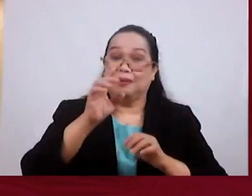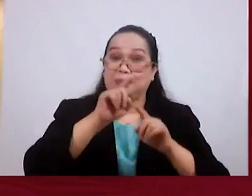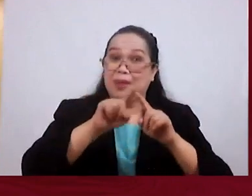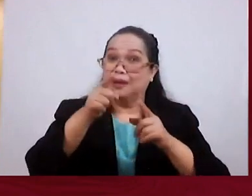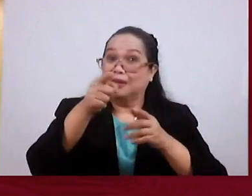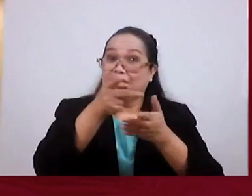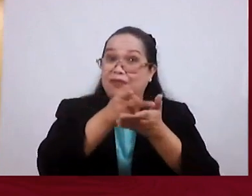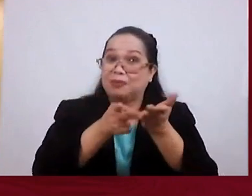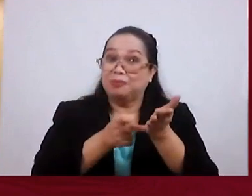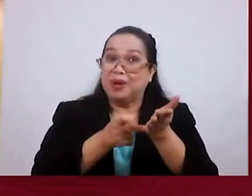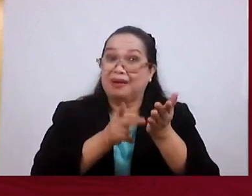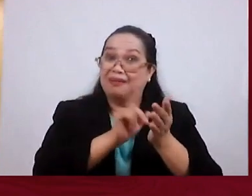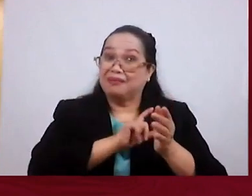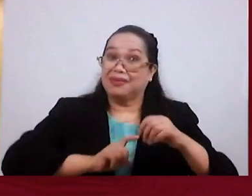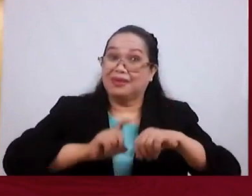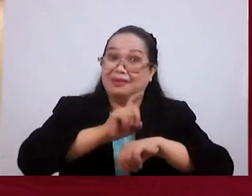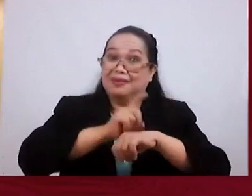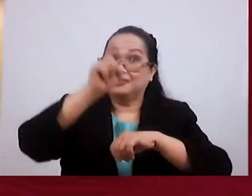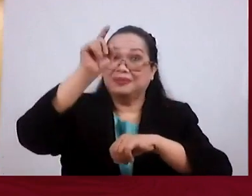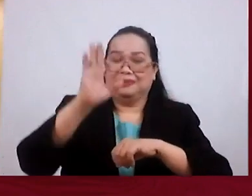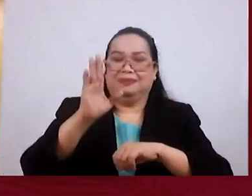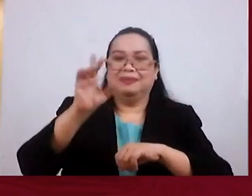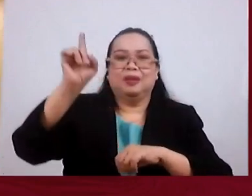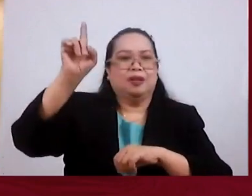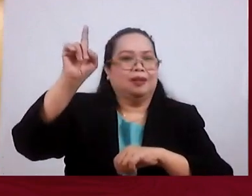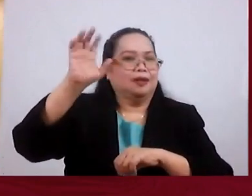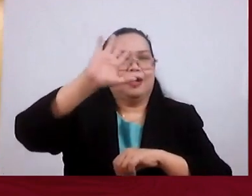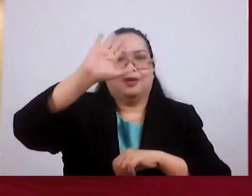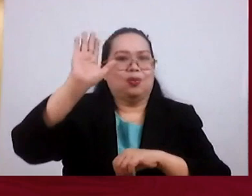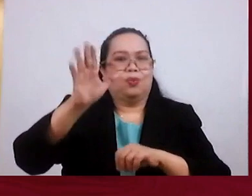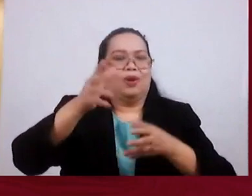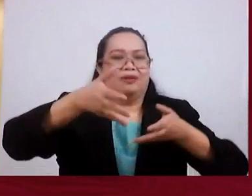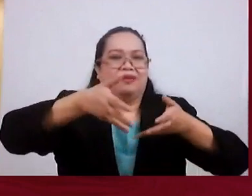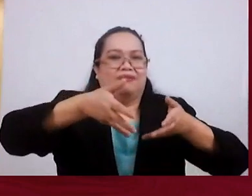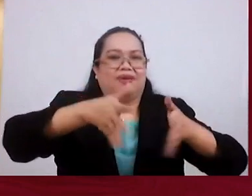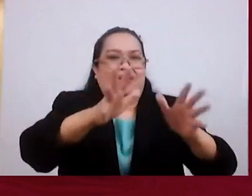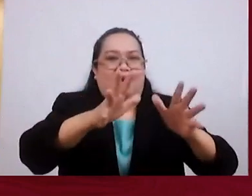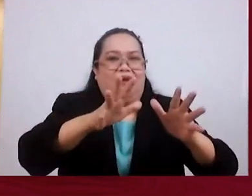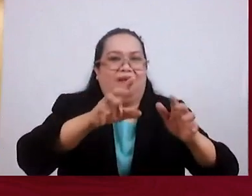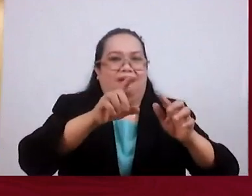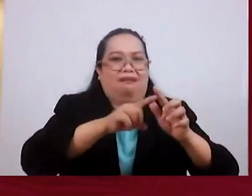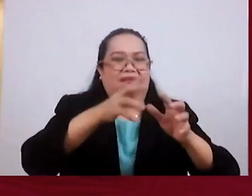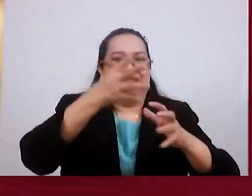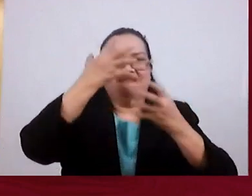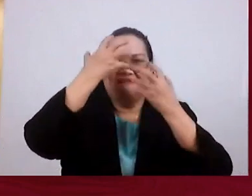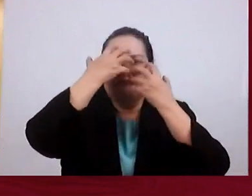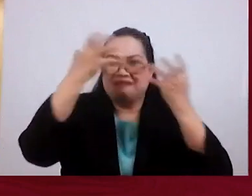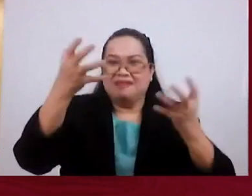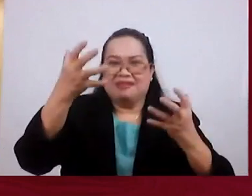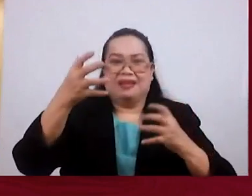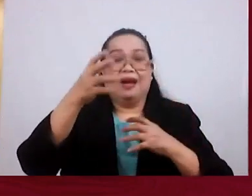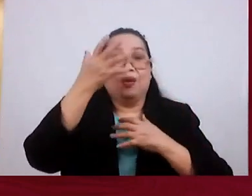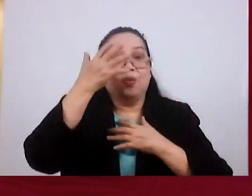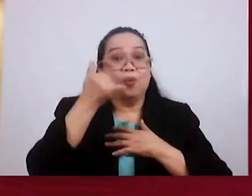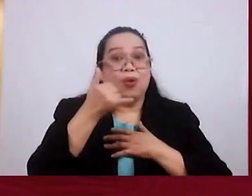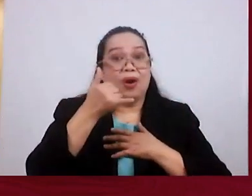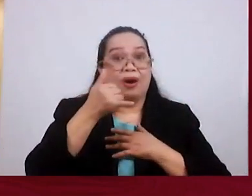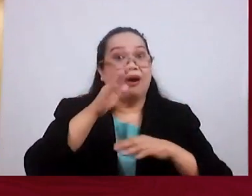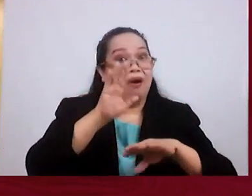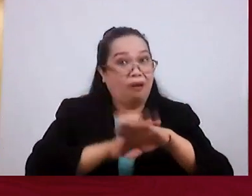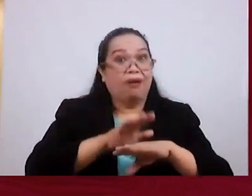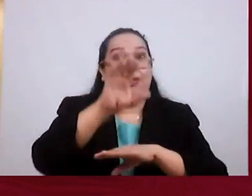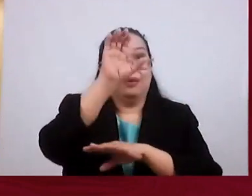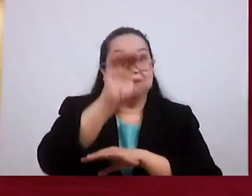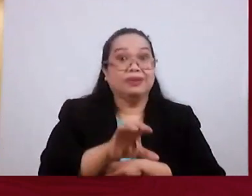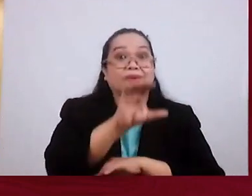you are part Of God's kingdom He will never subject you To His wrath Why? Because on the cross